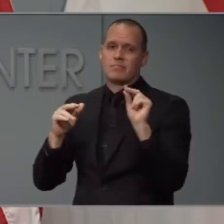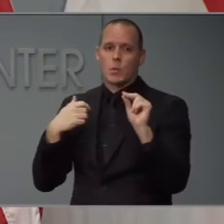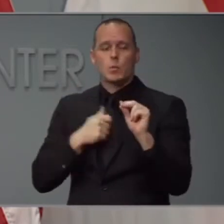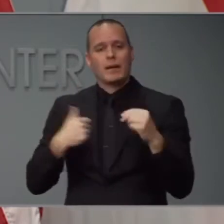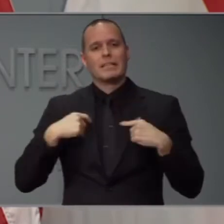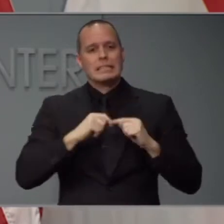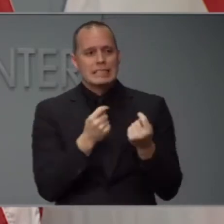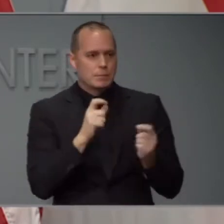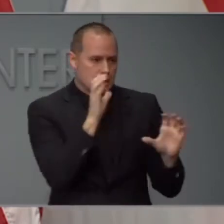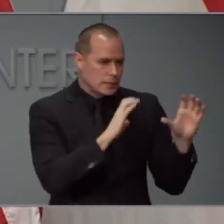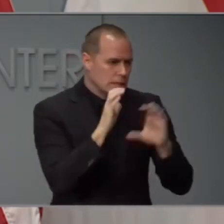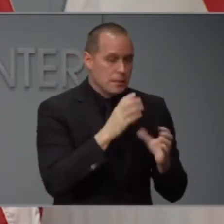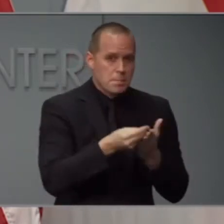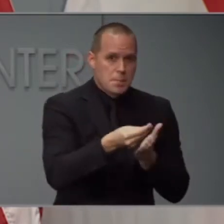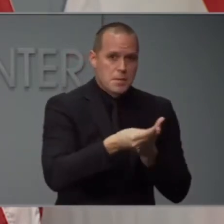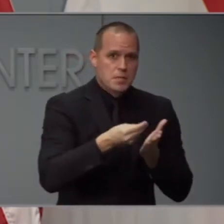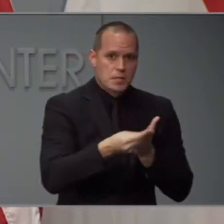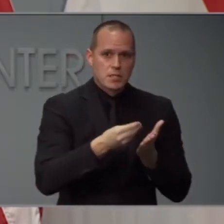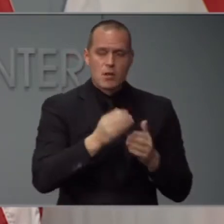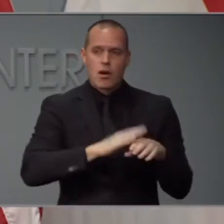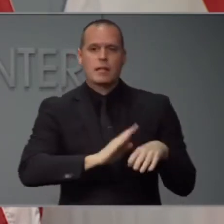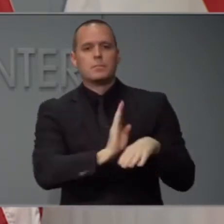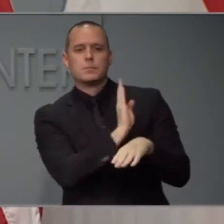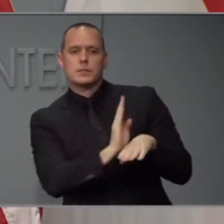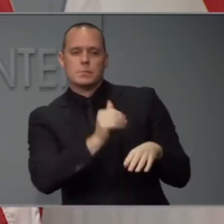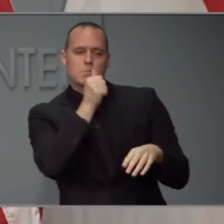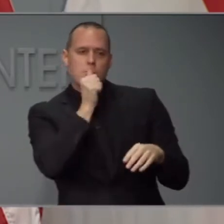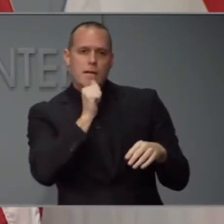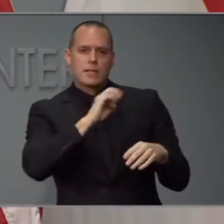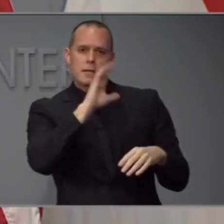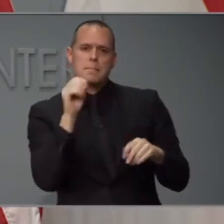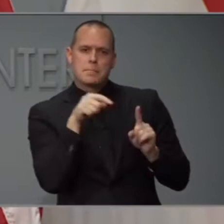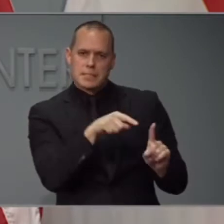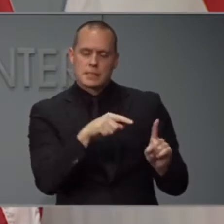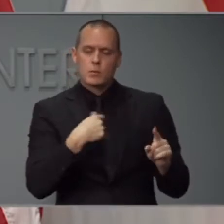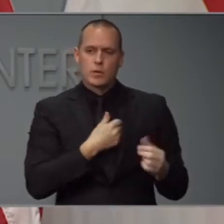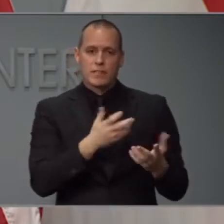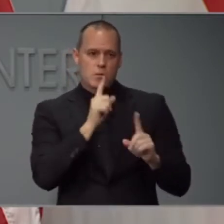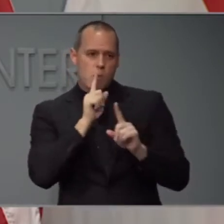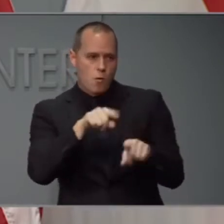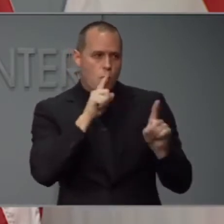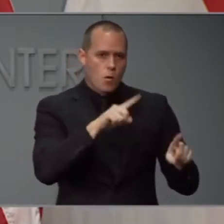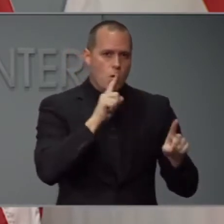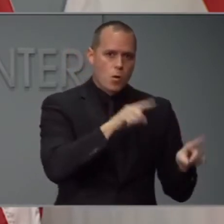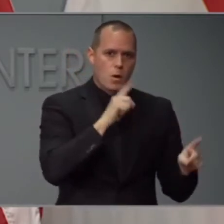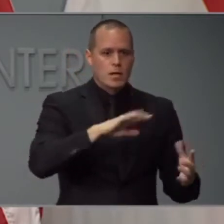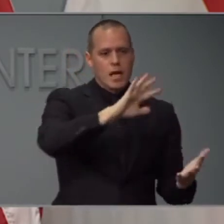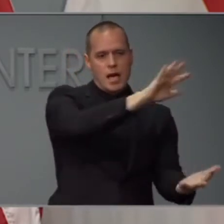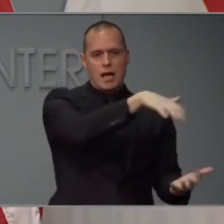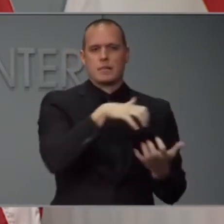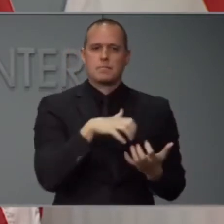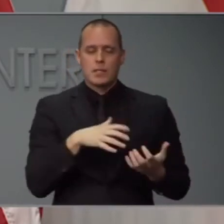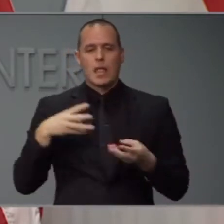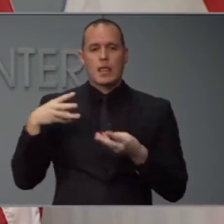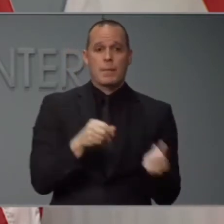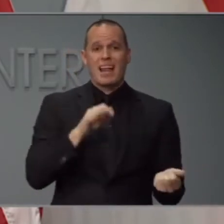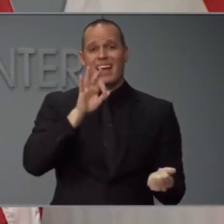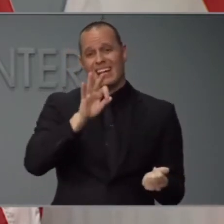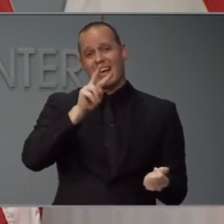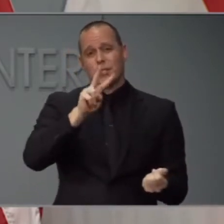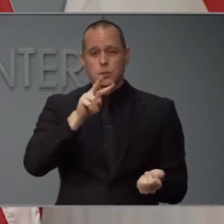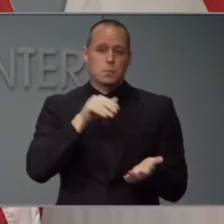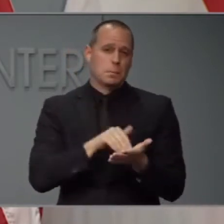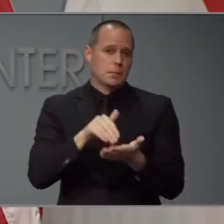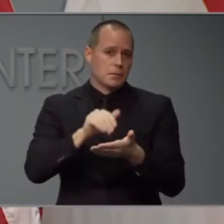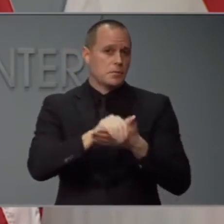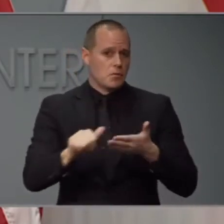purchase as much as we can on the private market. We've placed orders so far totaling about $92 million. Some